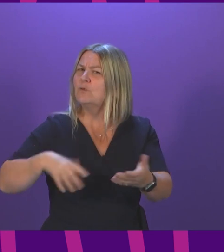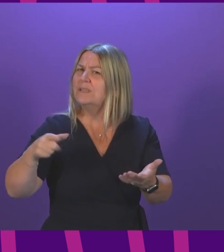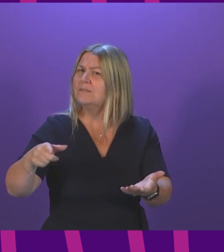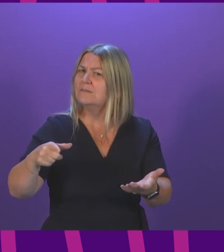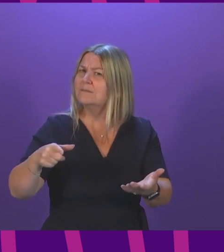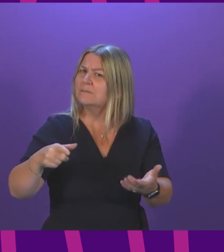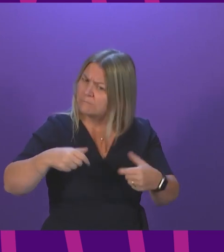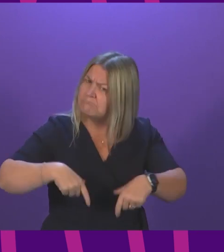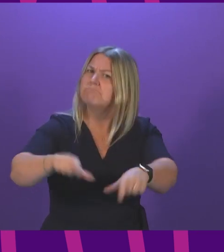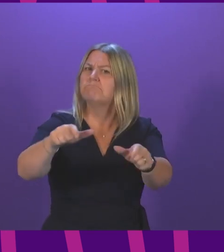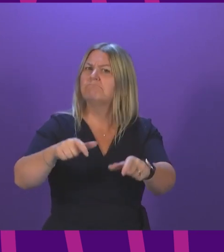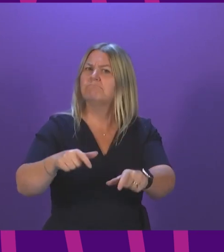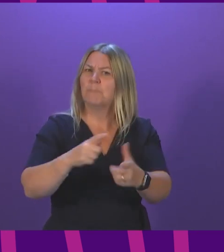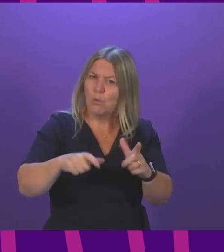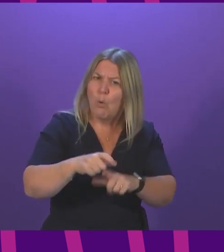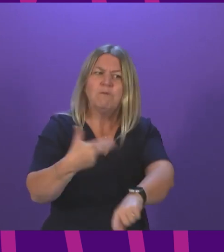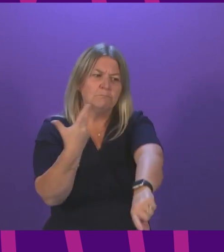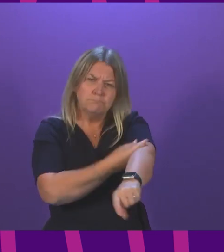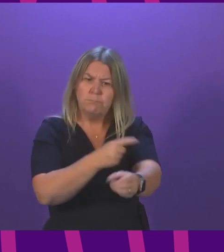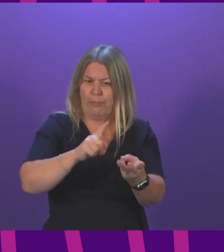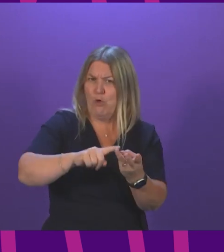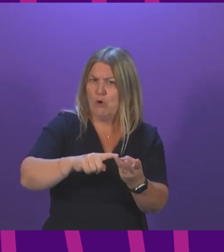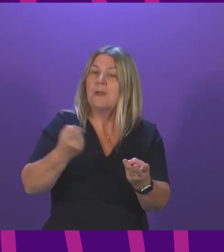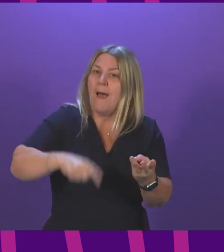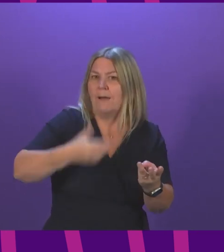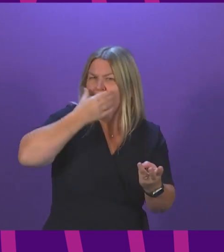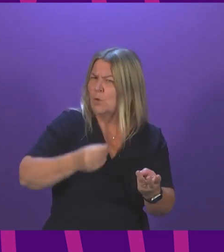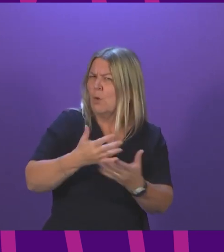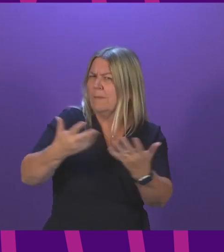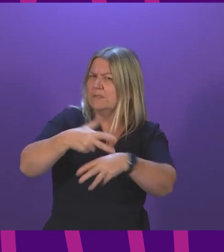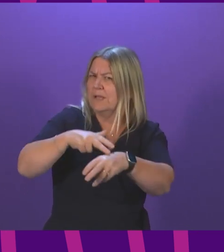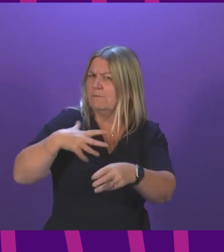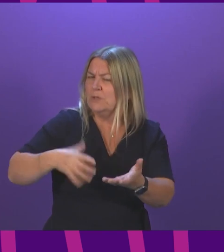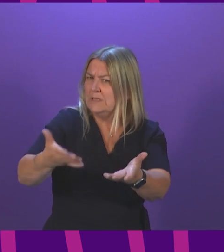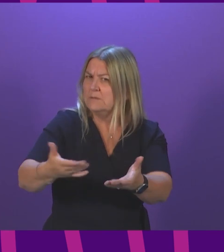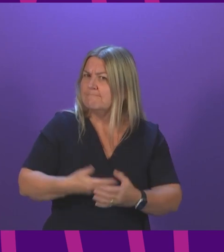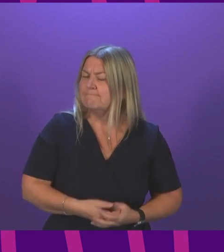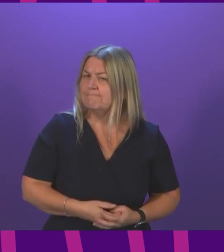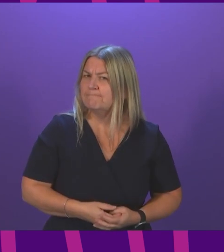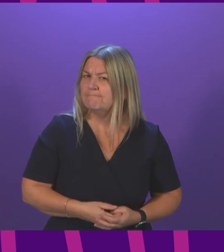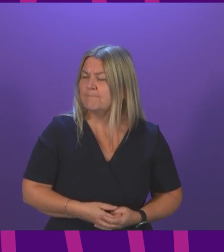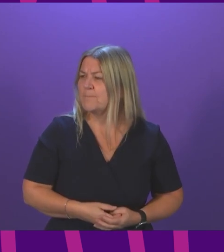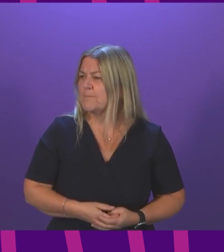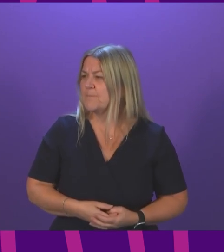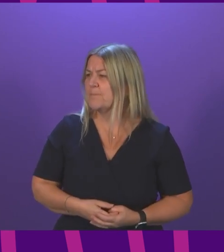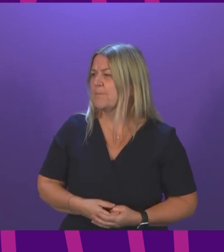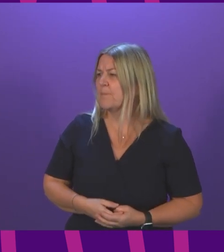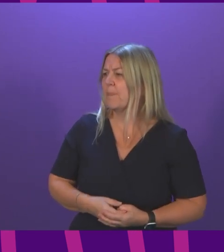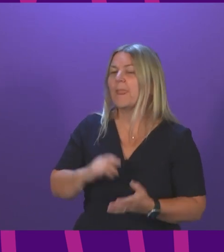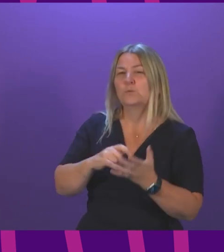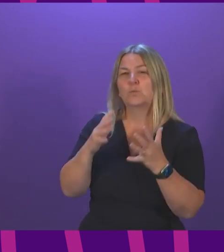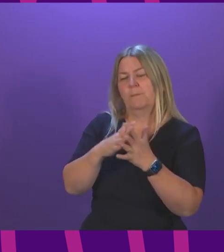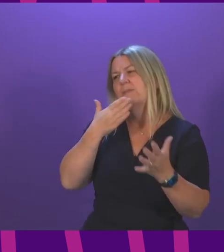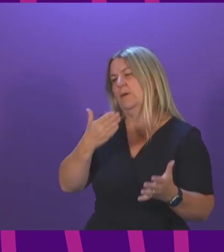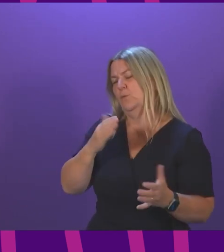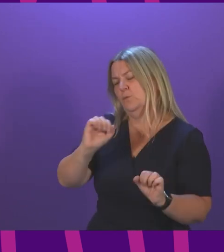only the COVID vaccine programme, but the flu one as well? Cabinet Secretary. Can I thank Ms Webber for the question, because it is an incredibly